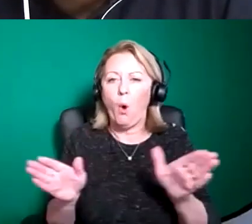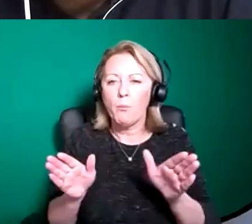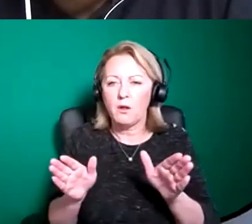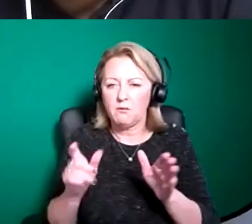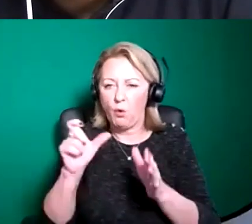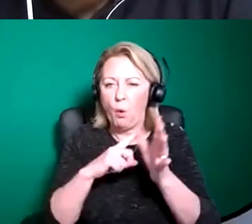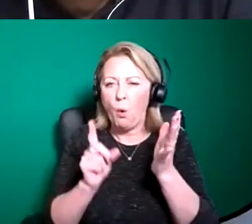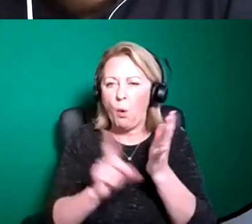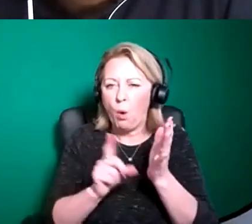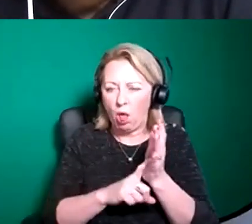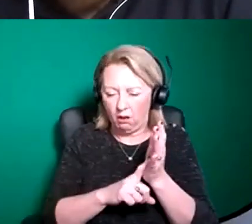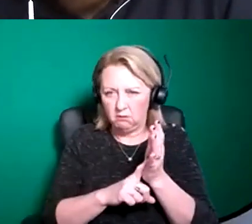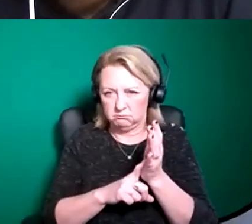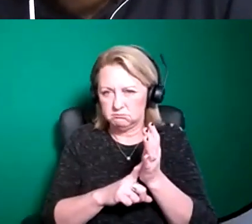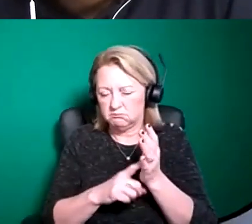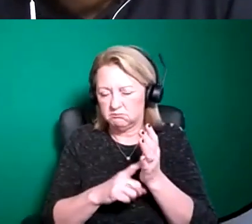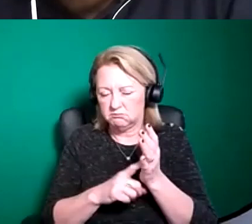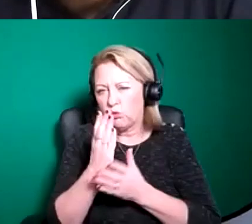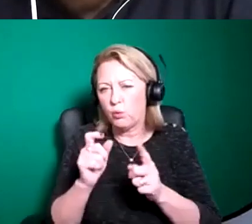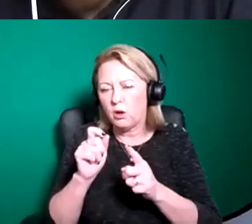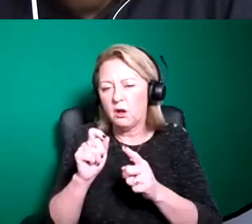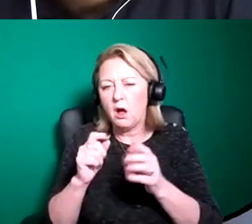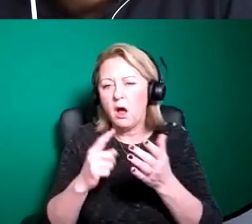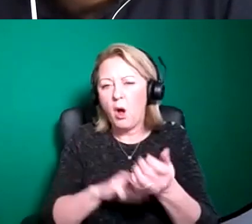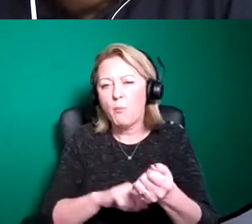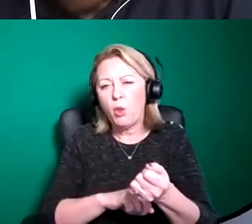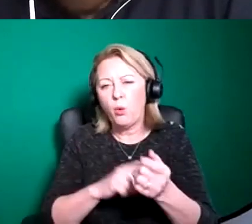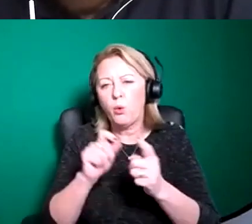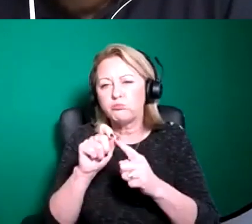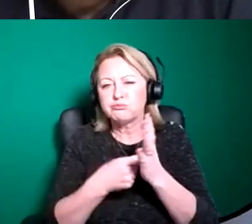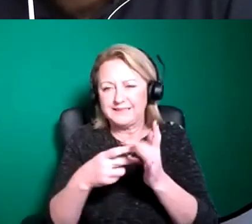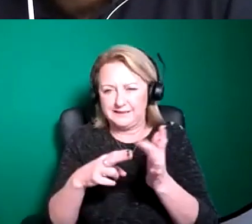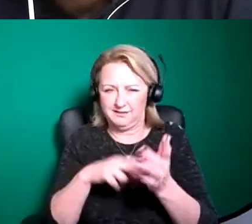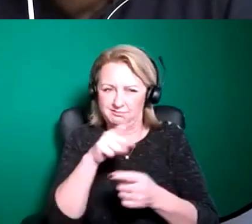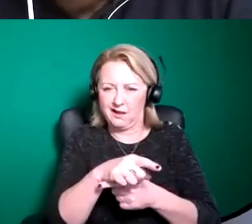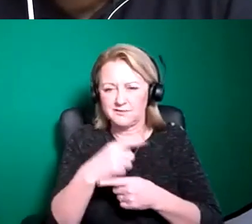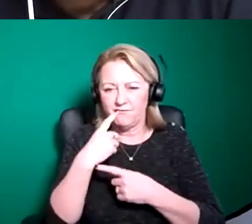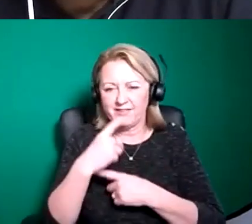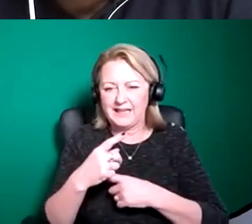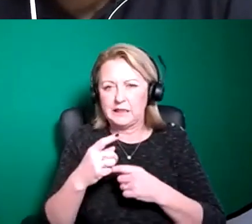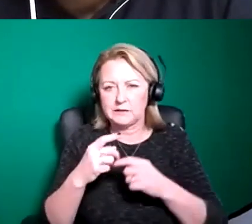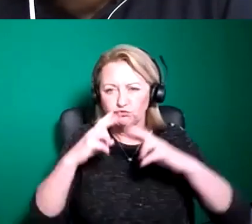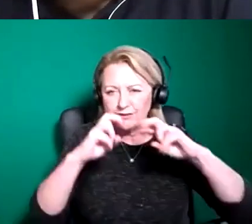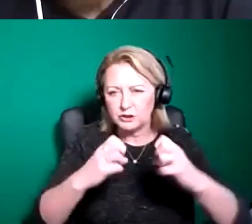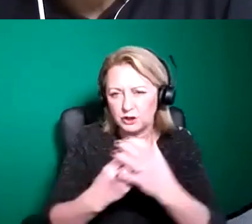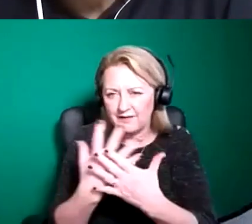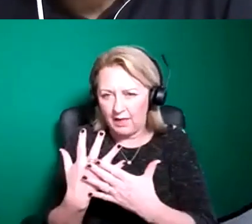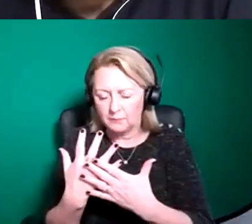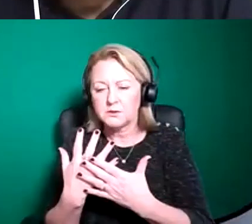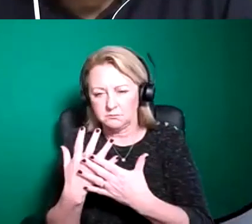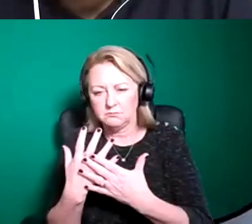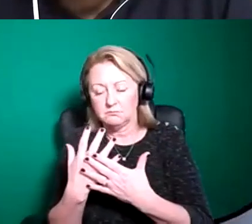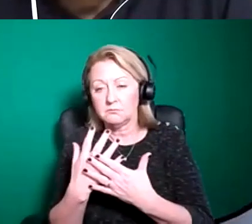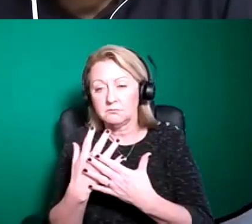blueprint which is our research and development strand and the open call for that is currently underway just now and has a